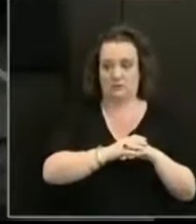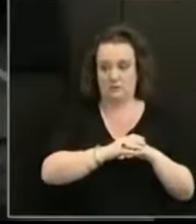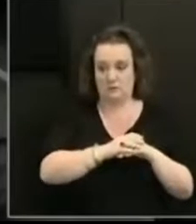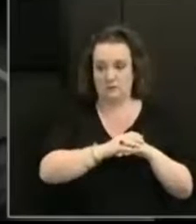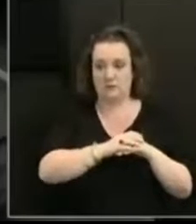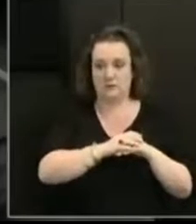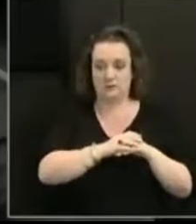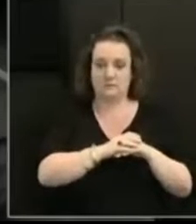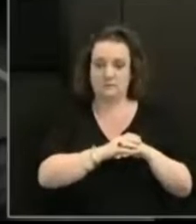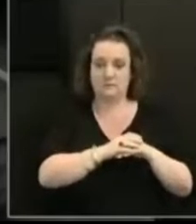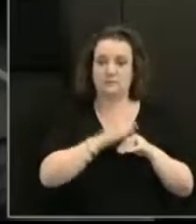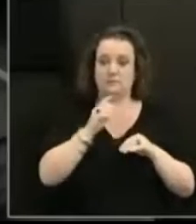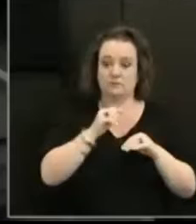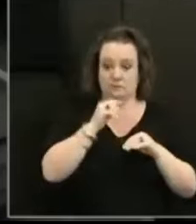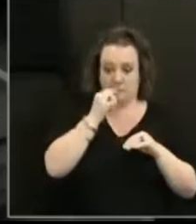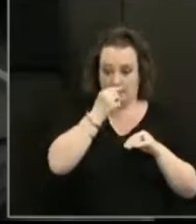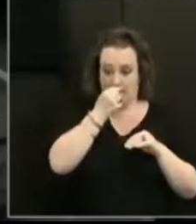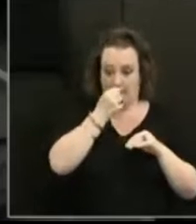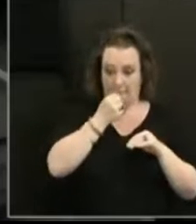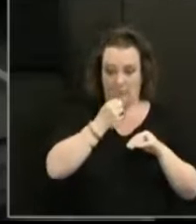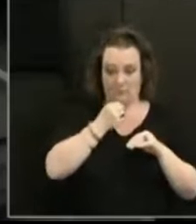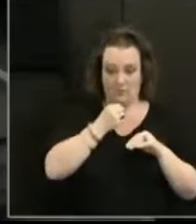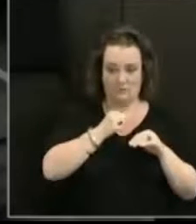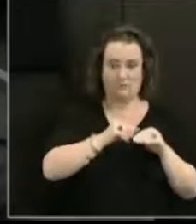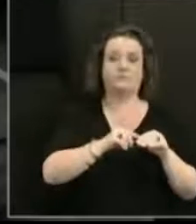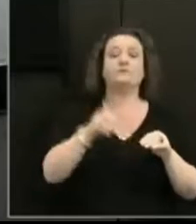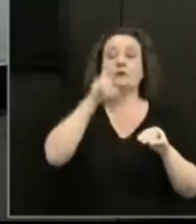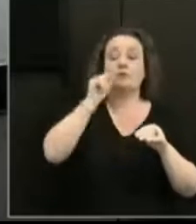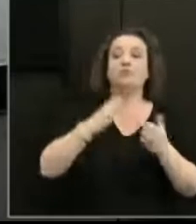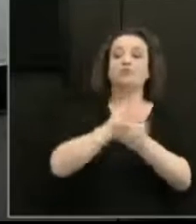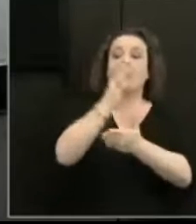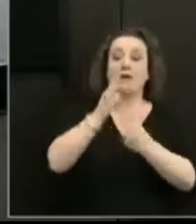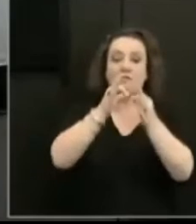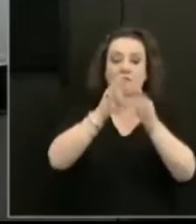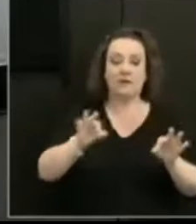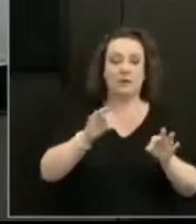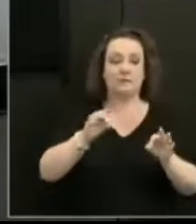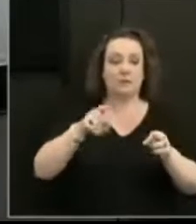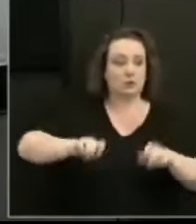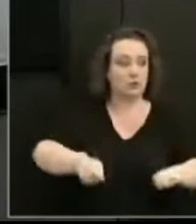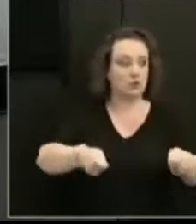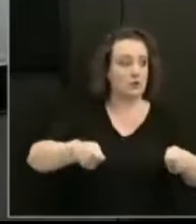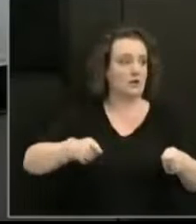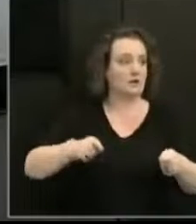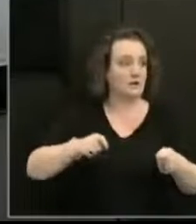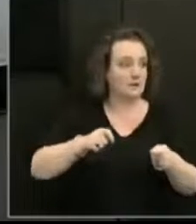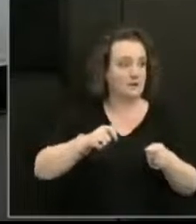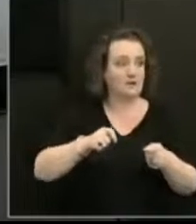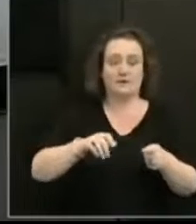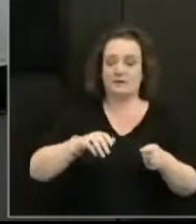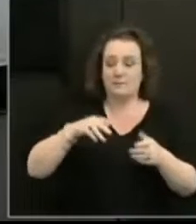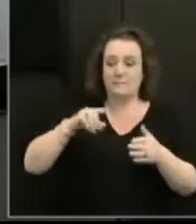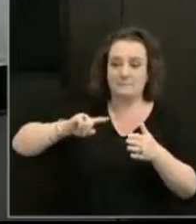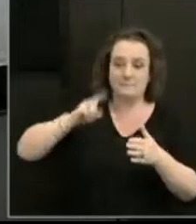of the law. The right to access to justice. The right to liberty and security of the person. The right to freedom from torture, cruel, inhumane and degrading treatment or